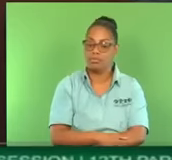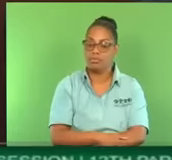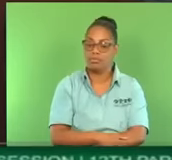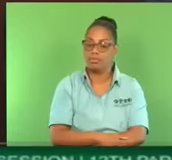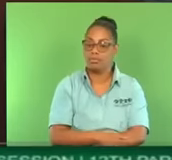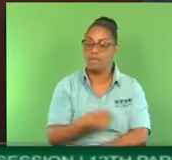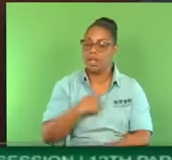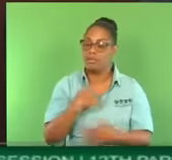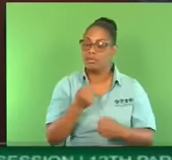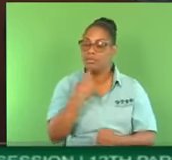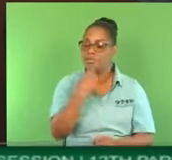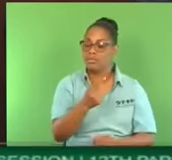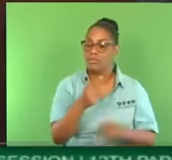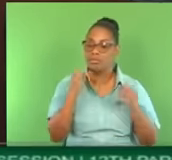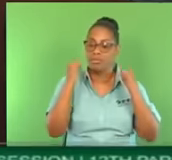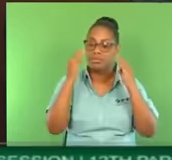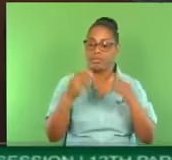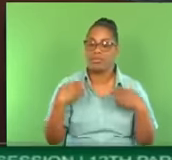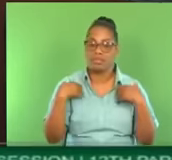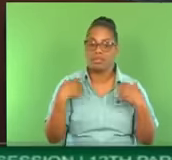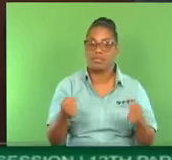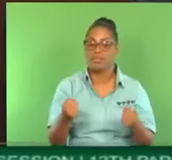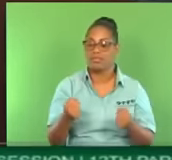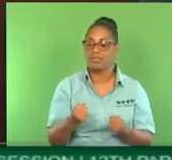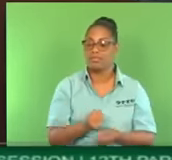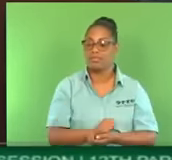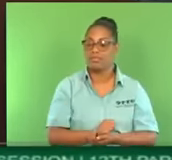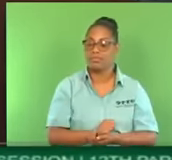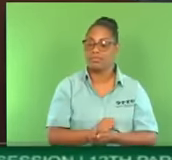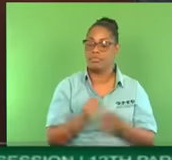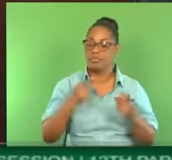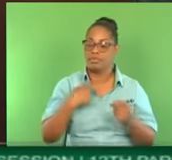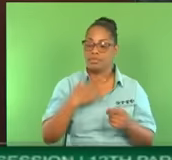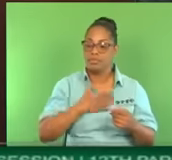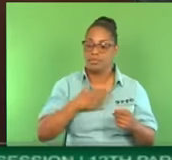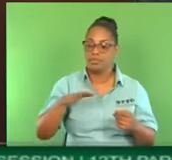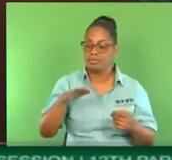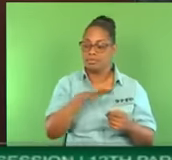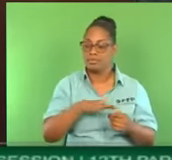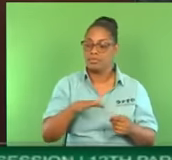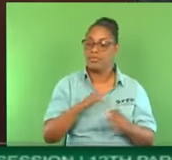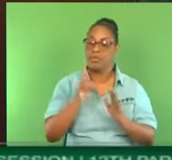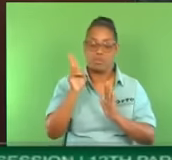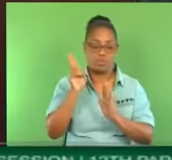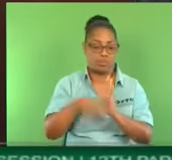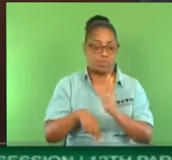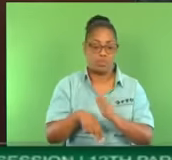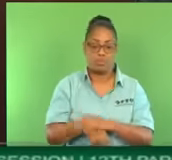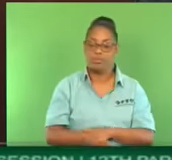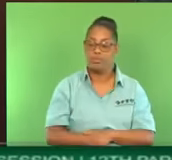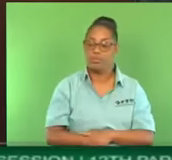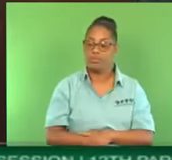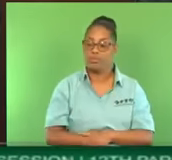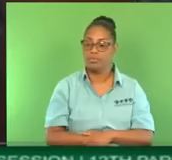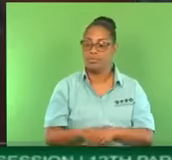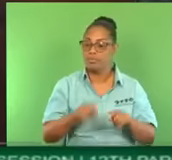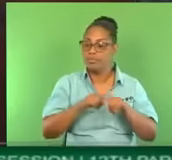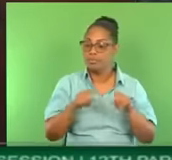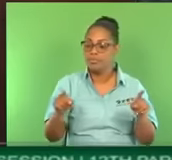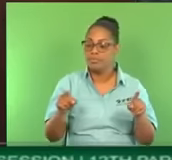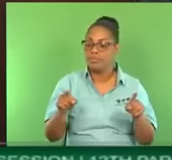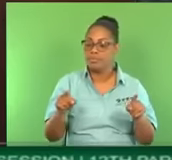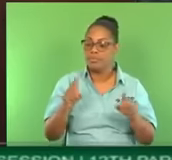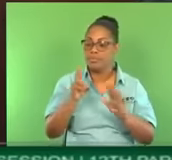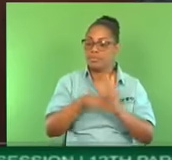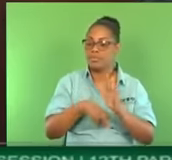Minister of Health that my constituent died. But the good news is that when they took her, they got a good parking space at the brand new car